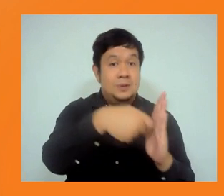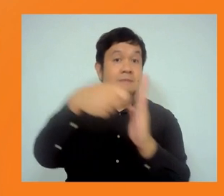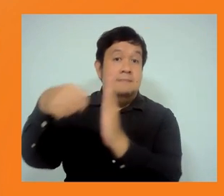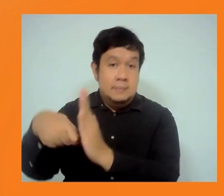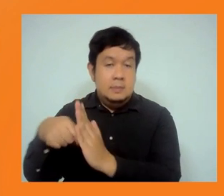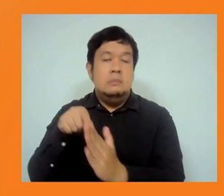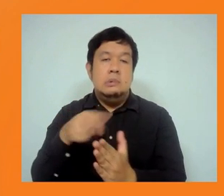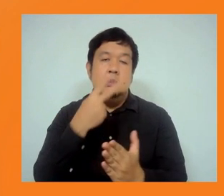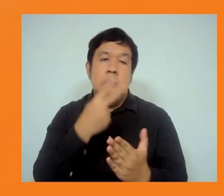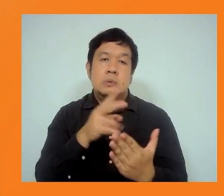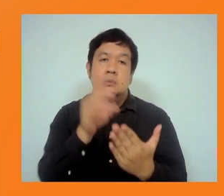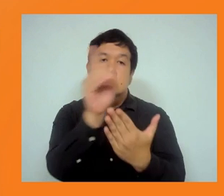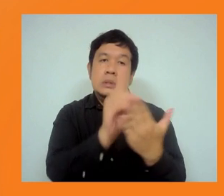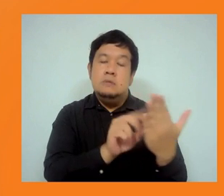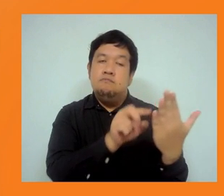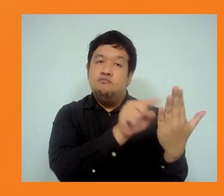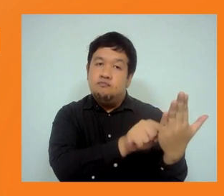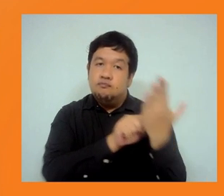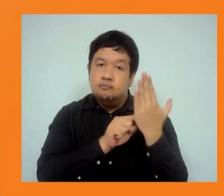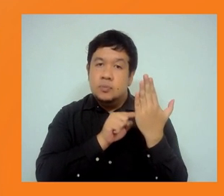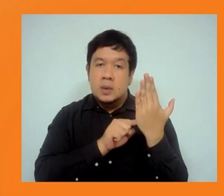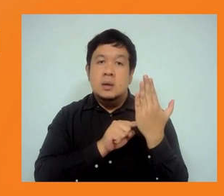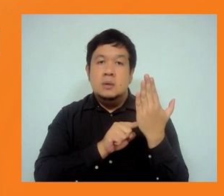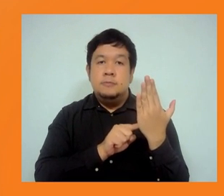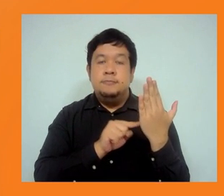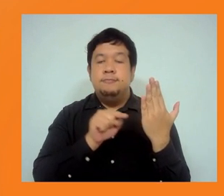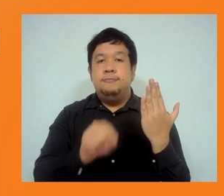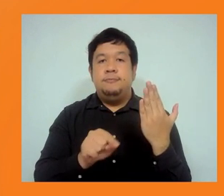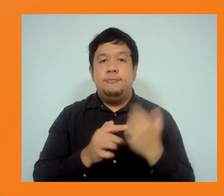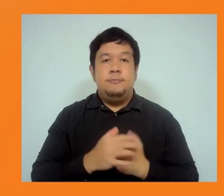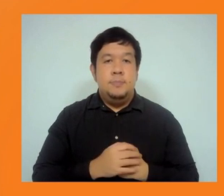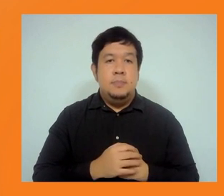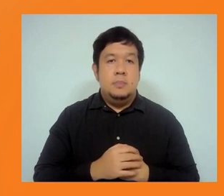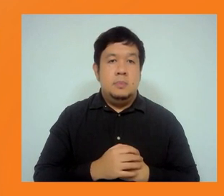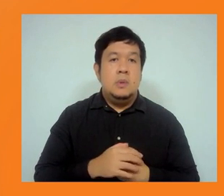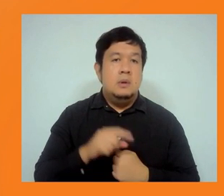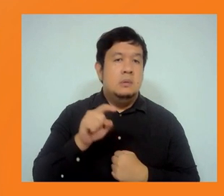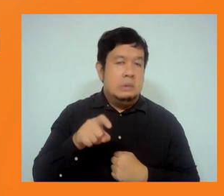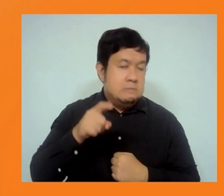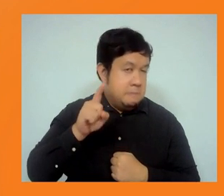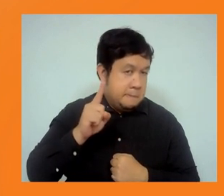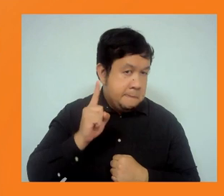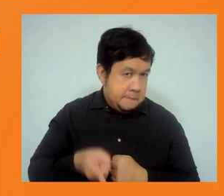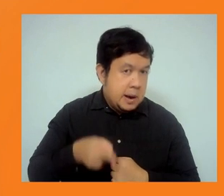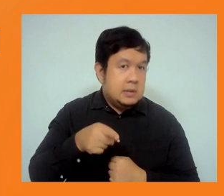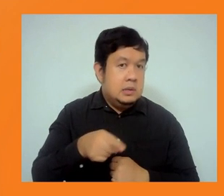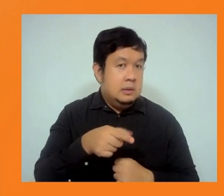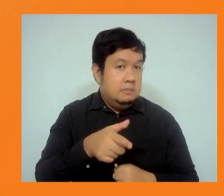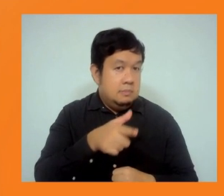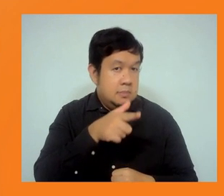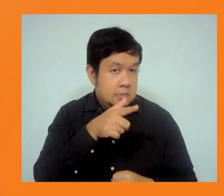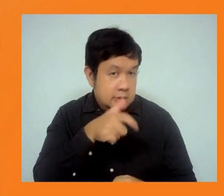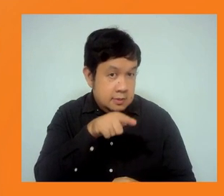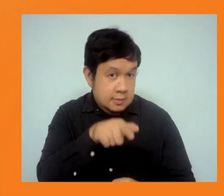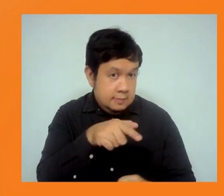there are additional people that should have been identified or were identified late and needed more information. So, you know, this is